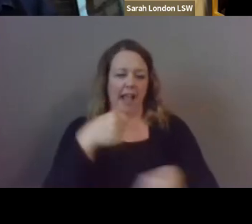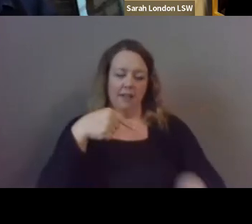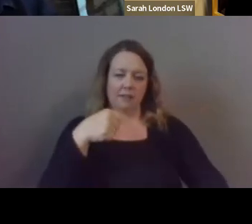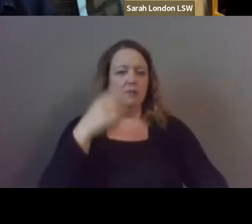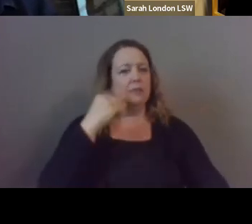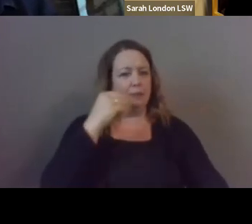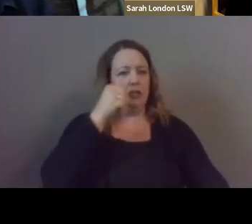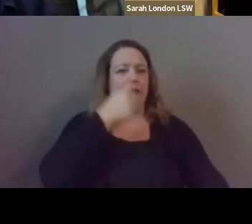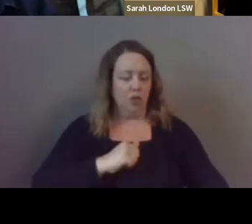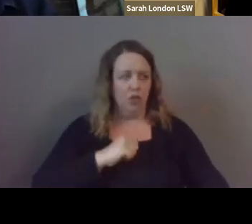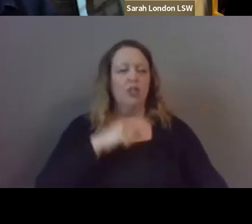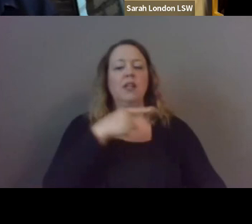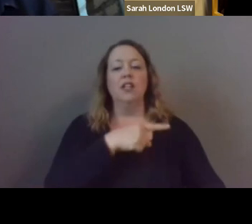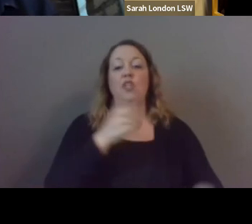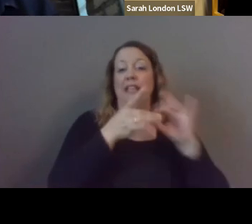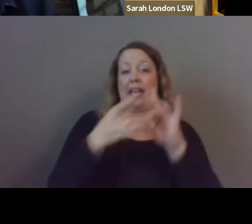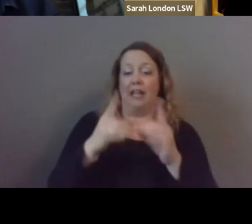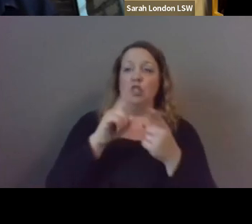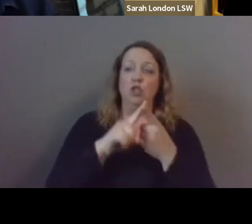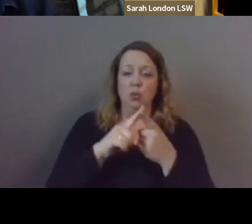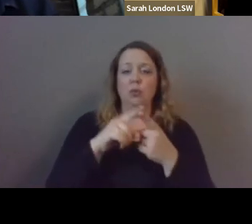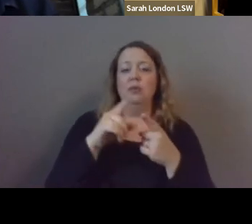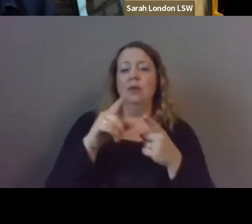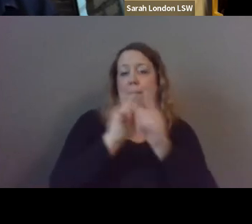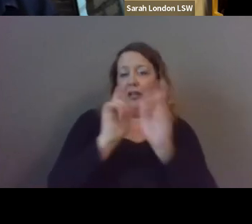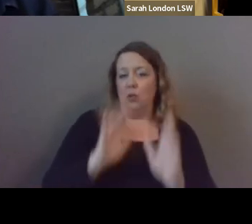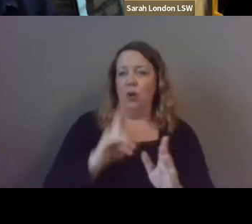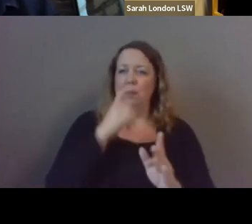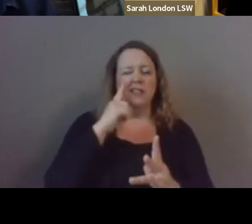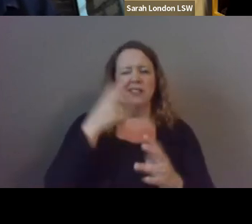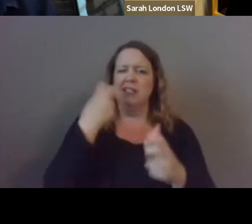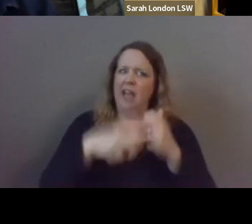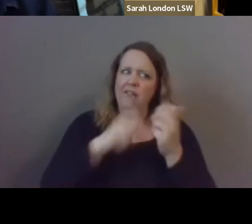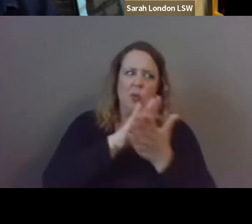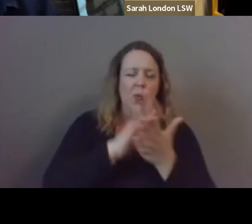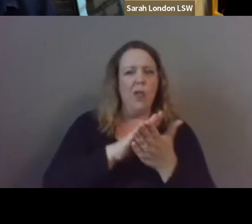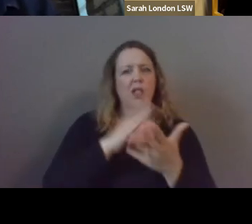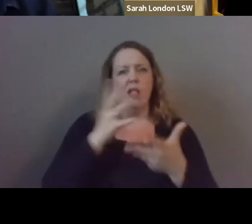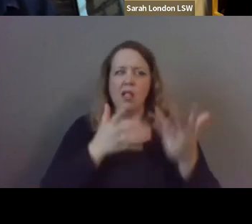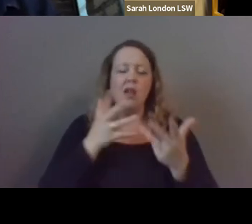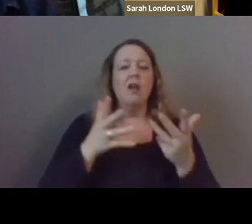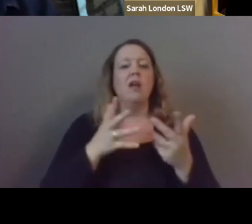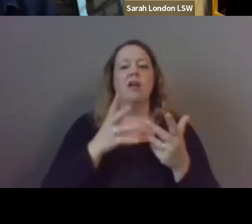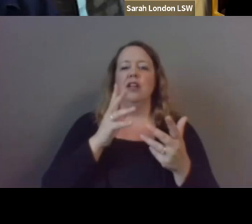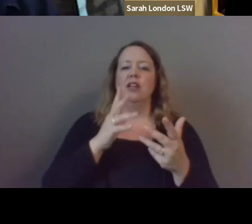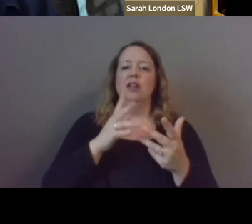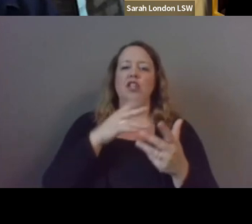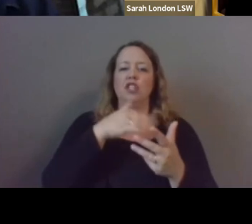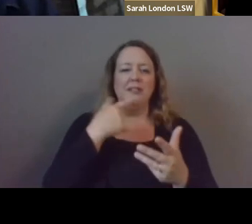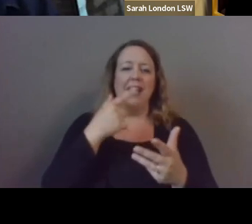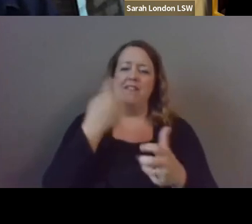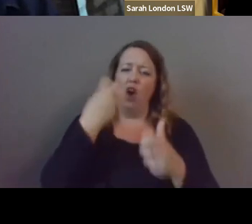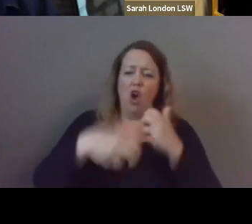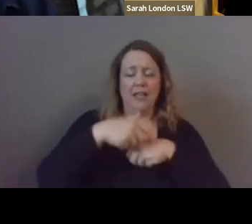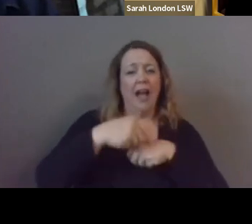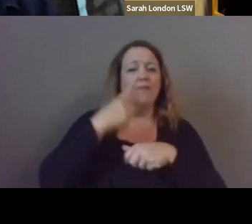our mentors due to experiencing difficulty in school and she was receiving a backlash for her injury um having difficulty keeping up with